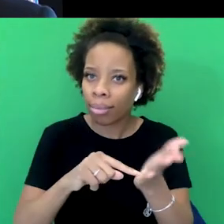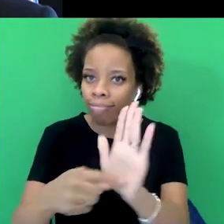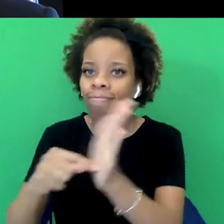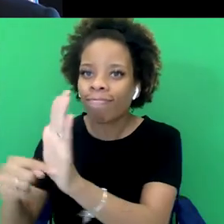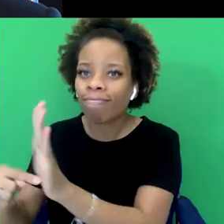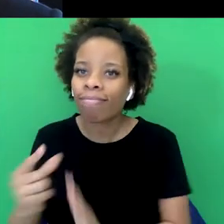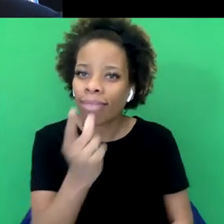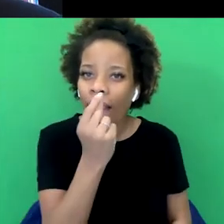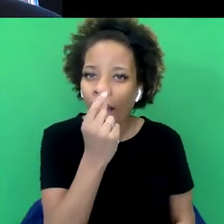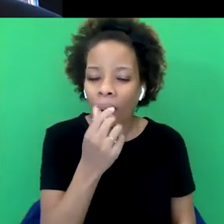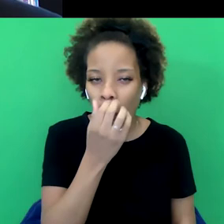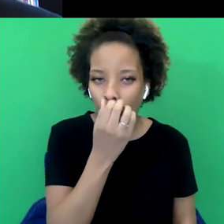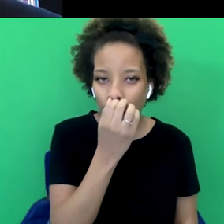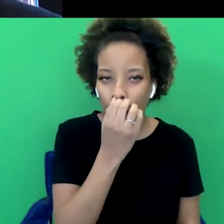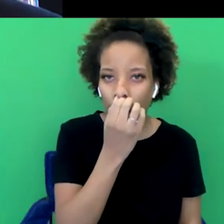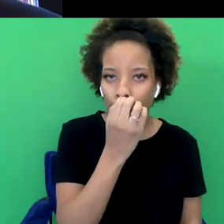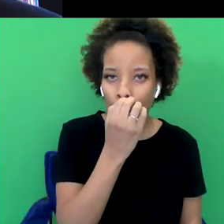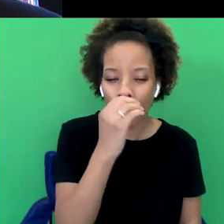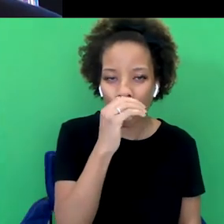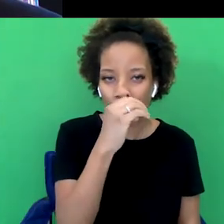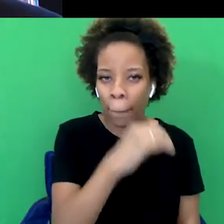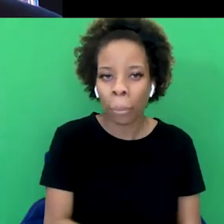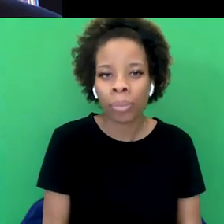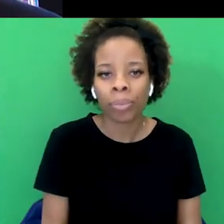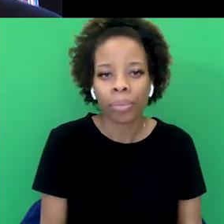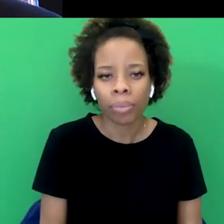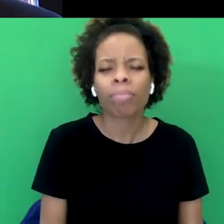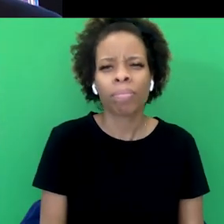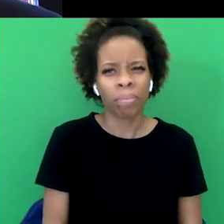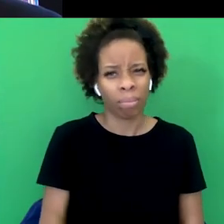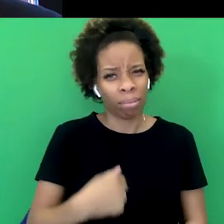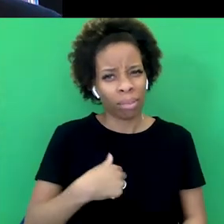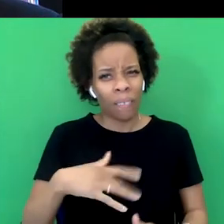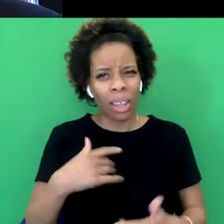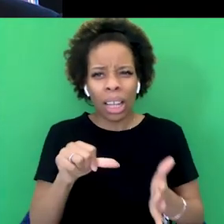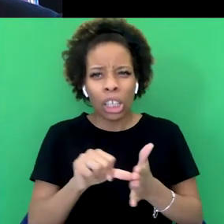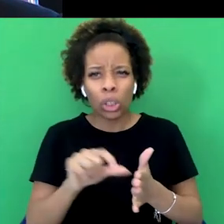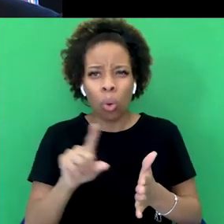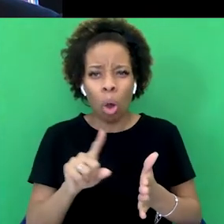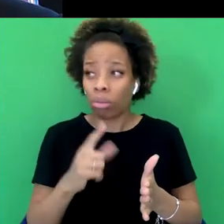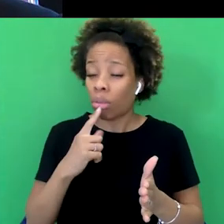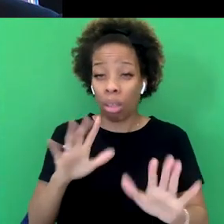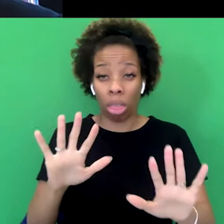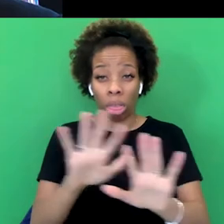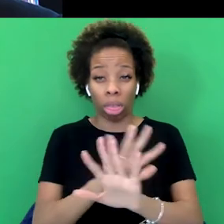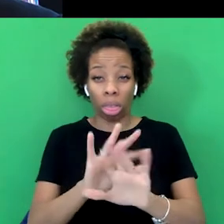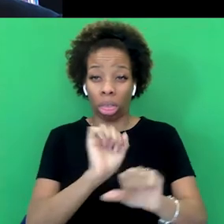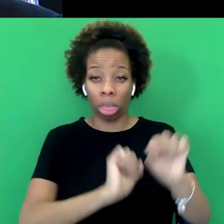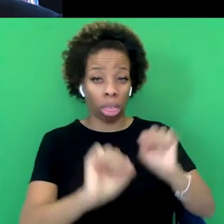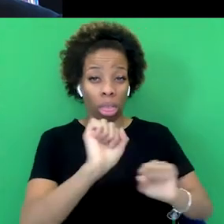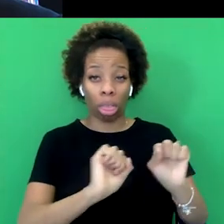the issue is the plausible deniability, right? And as we saw in the government's race disparity report